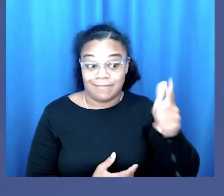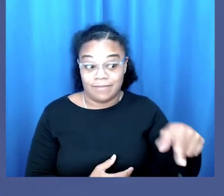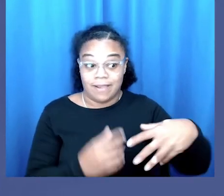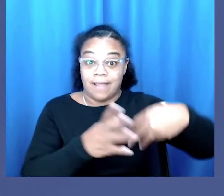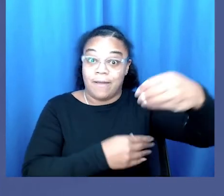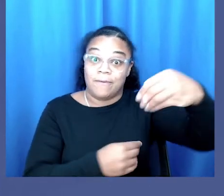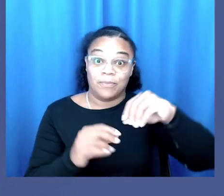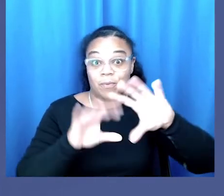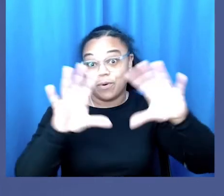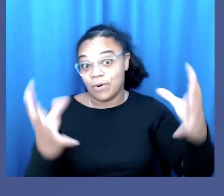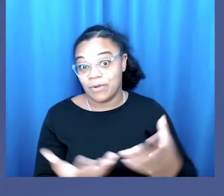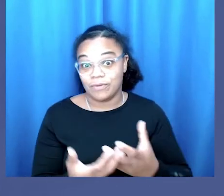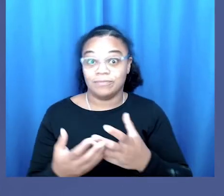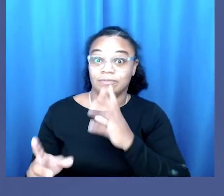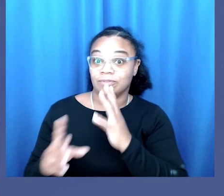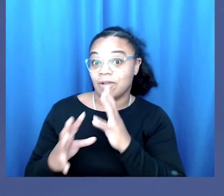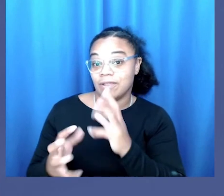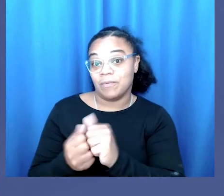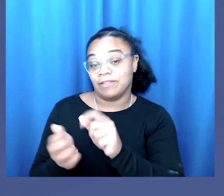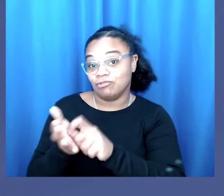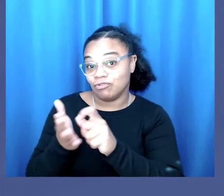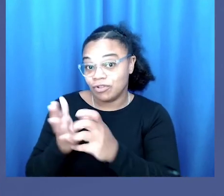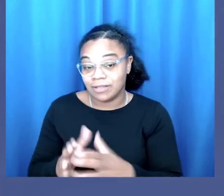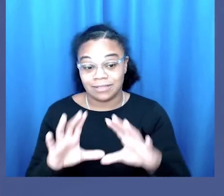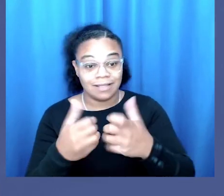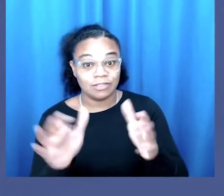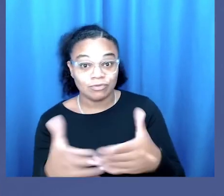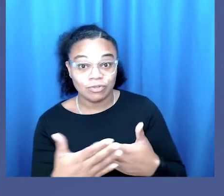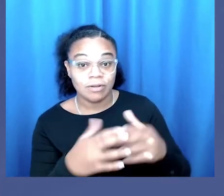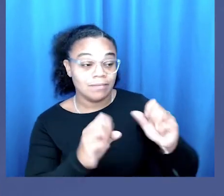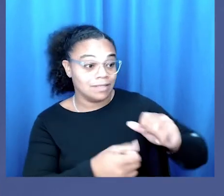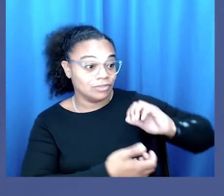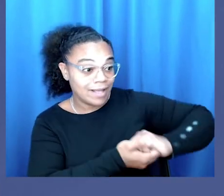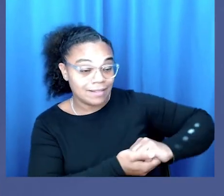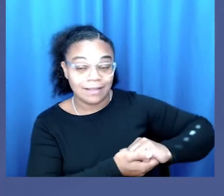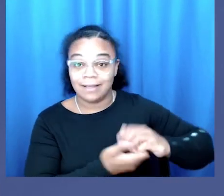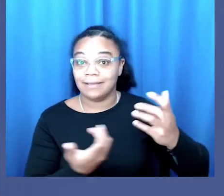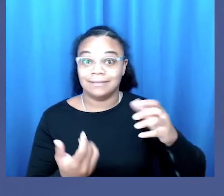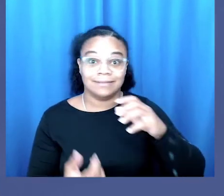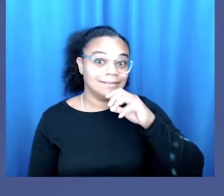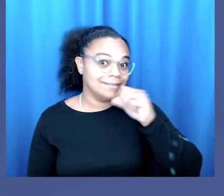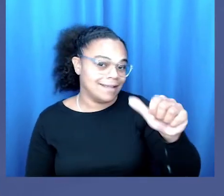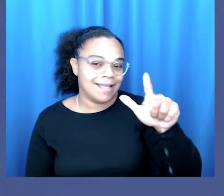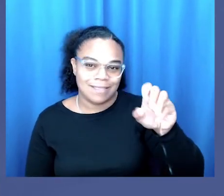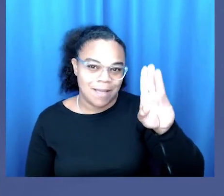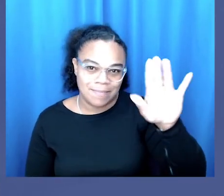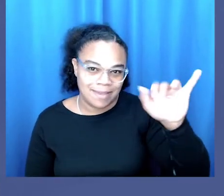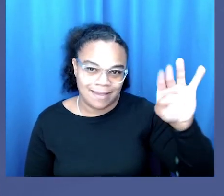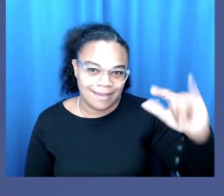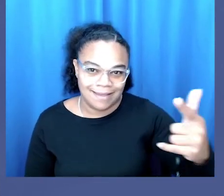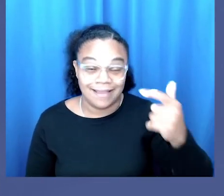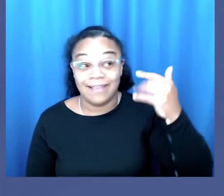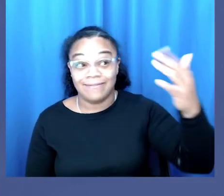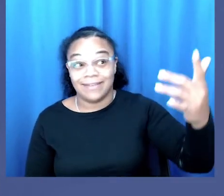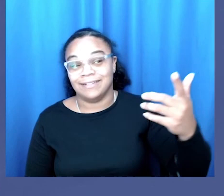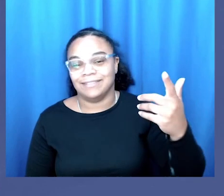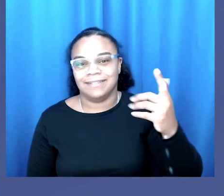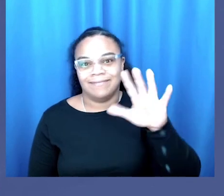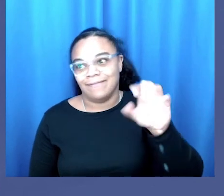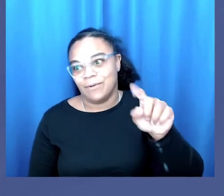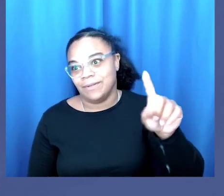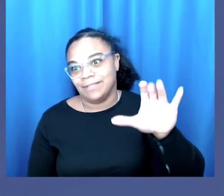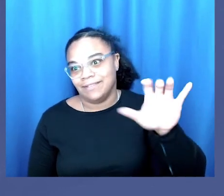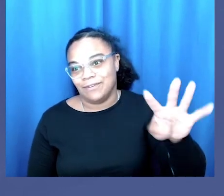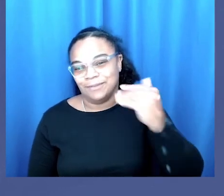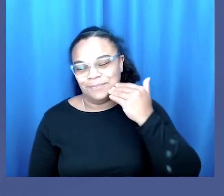as they go out in the world if they are talking to journalists classrooms potential allies not lobbying unfortunately we'll get there someday